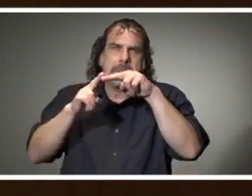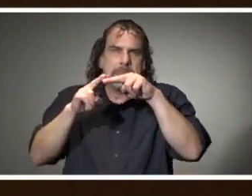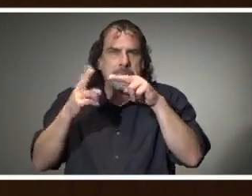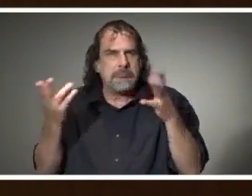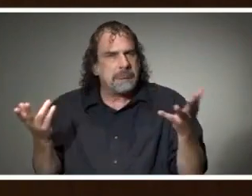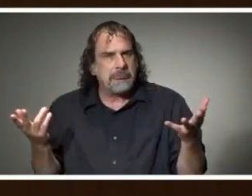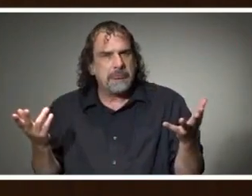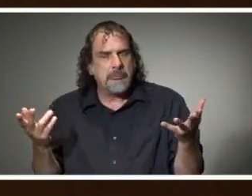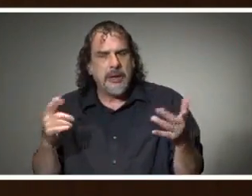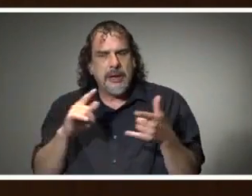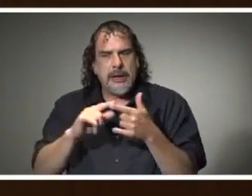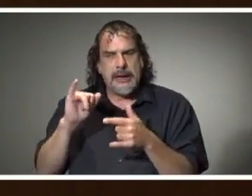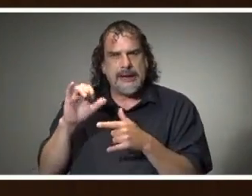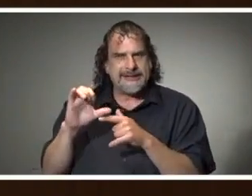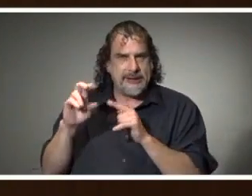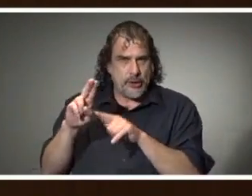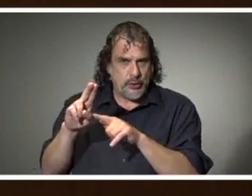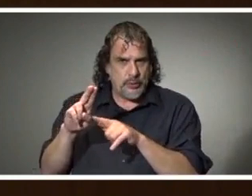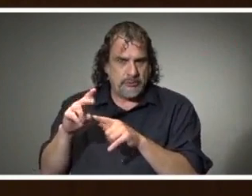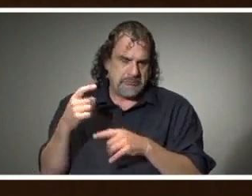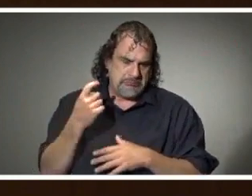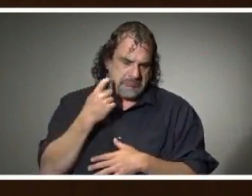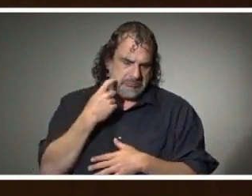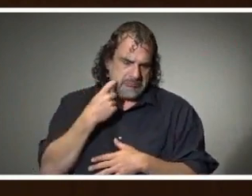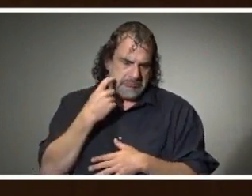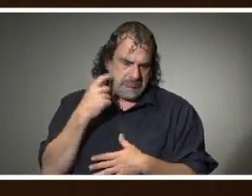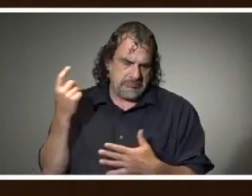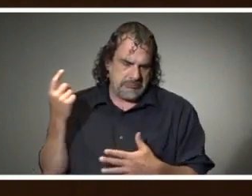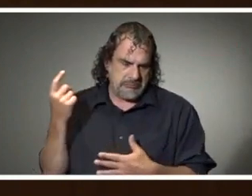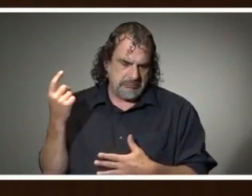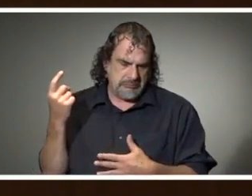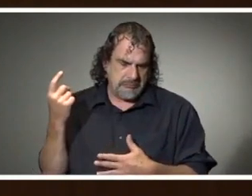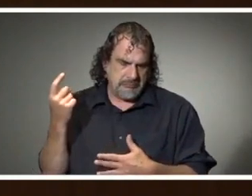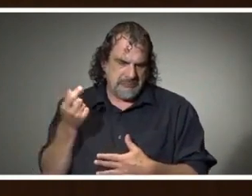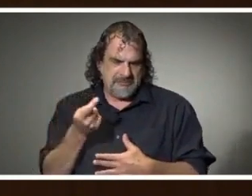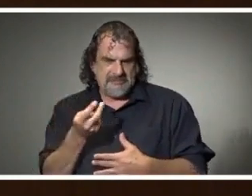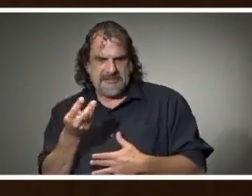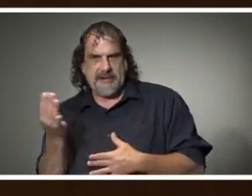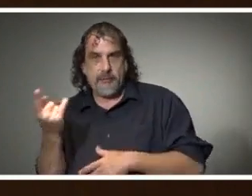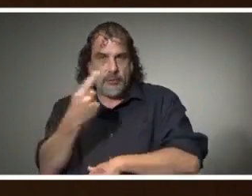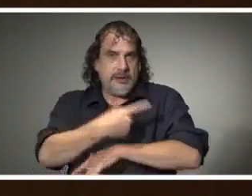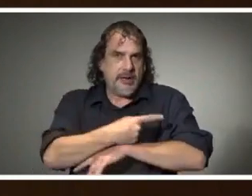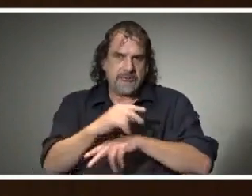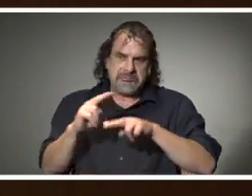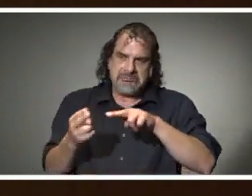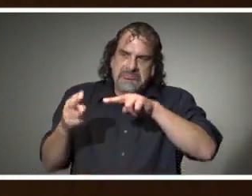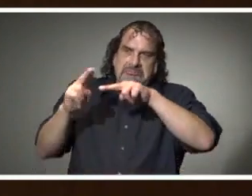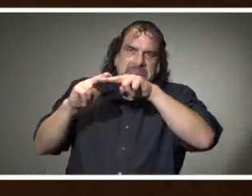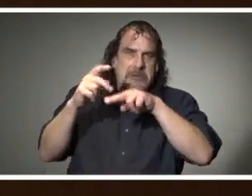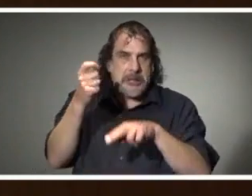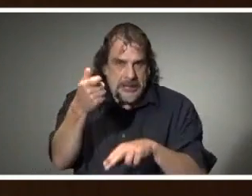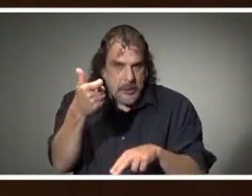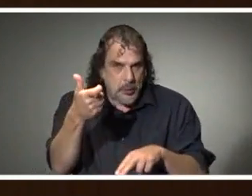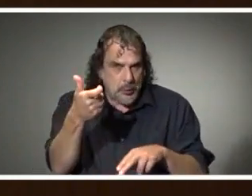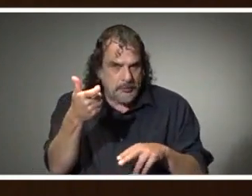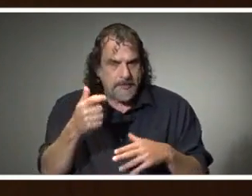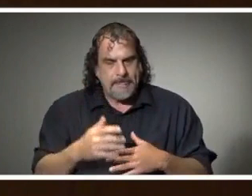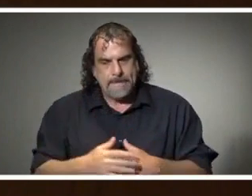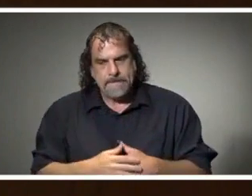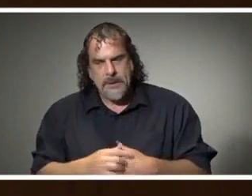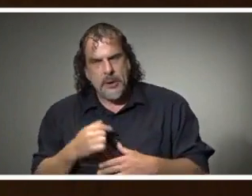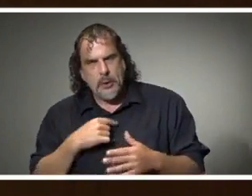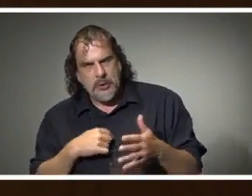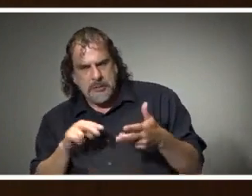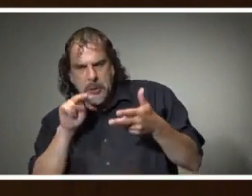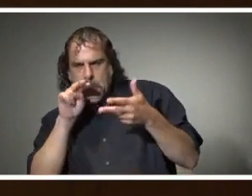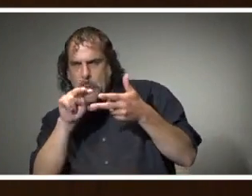number of ICU patients over the past year. Several days. This is something that, you know, we've been